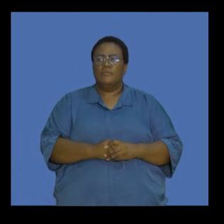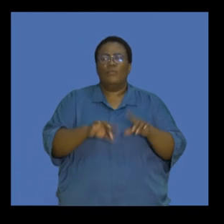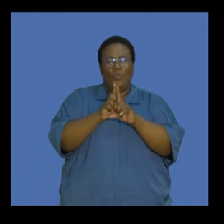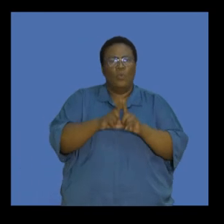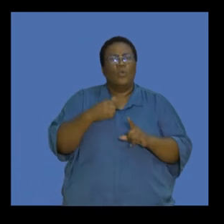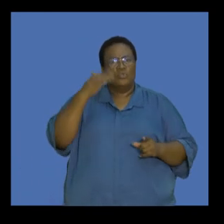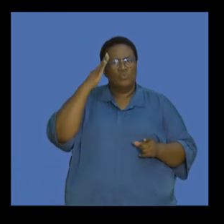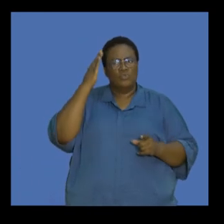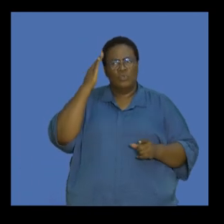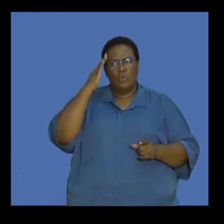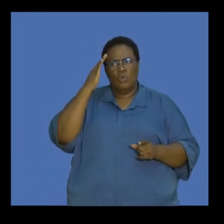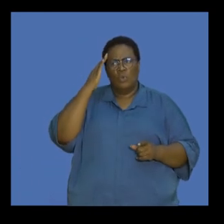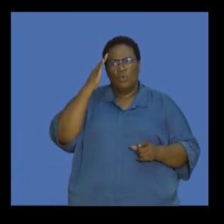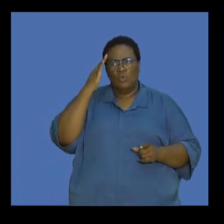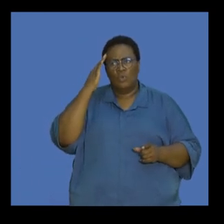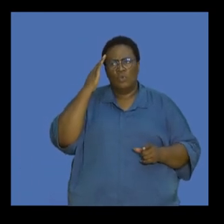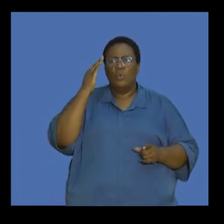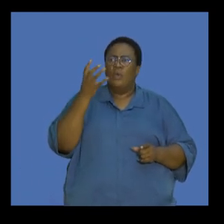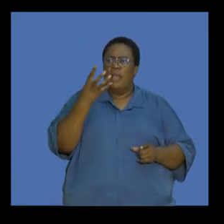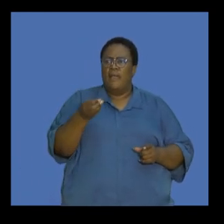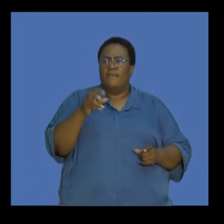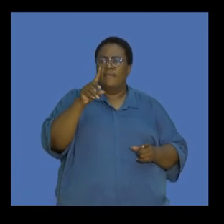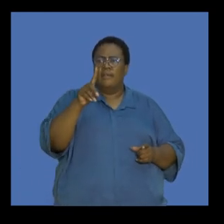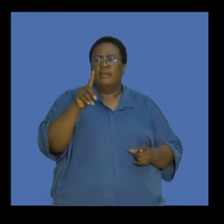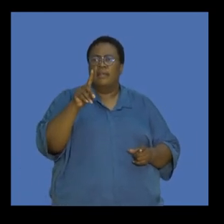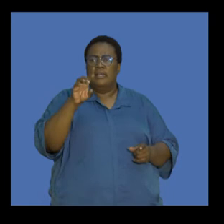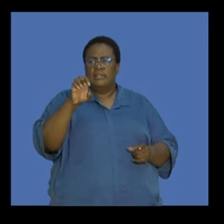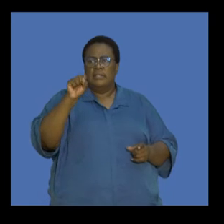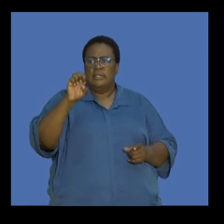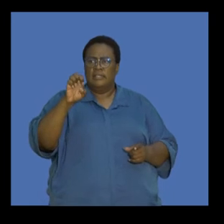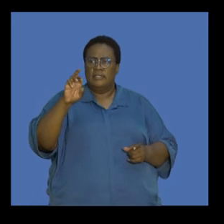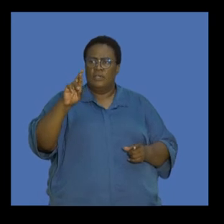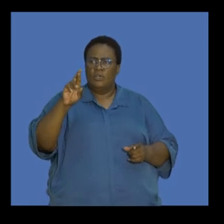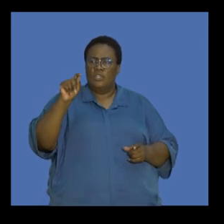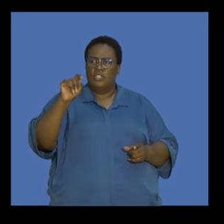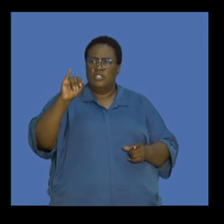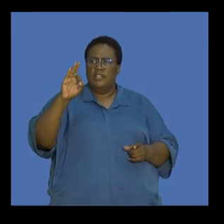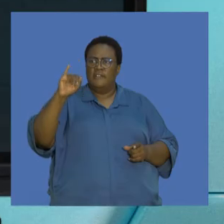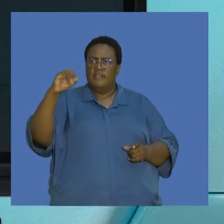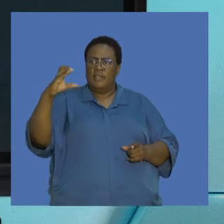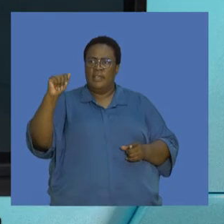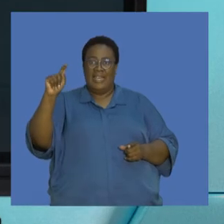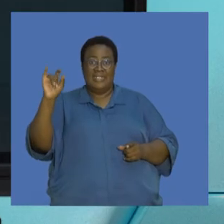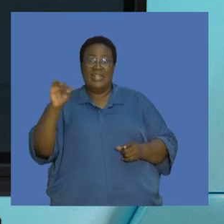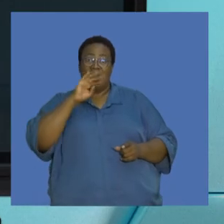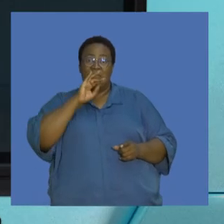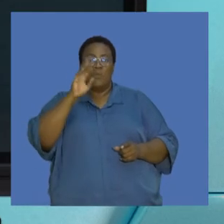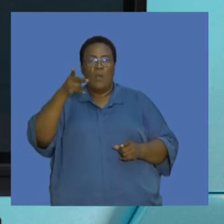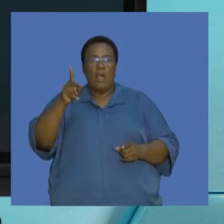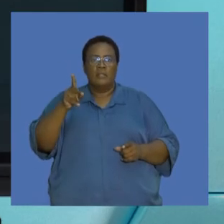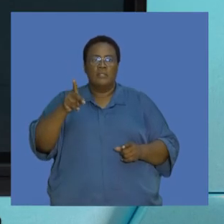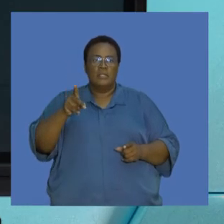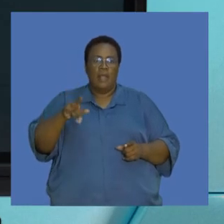So we also know that there's a concept of desertification, which is again the drying of land. And that's